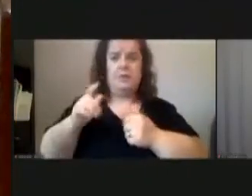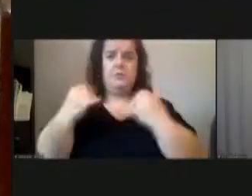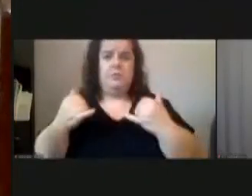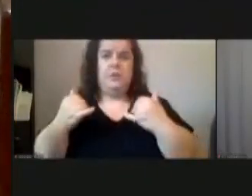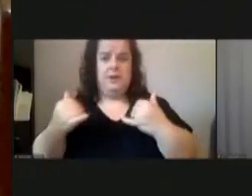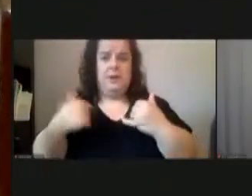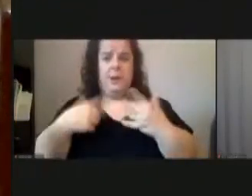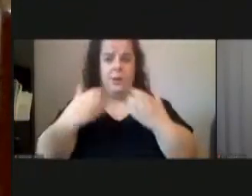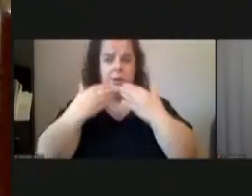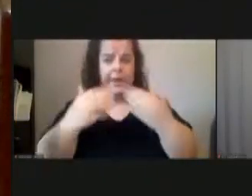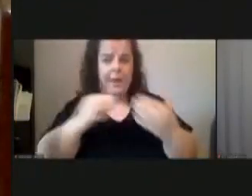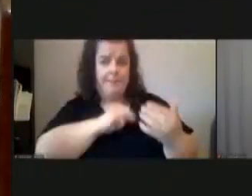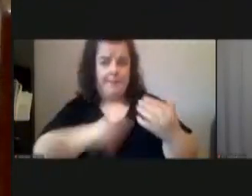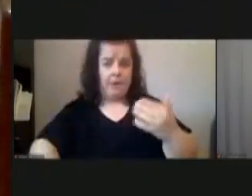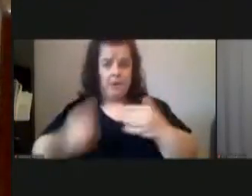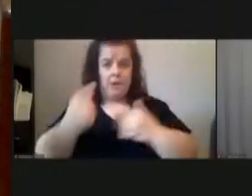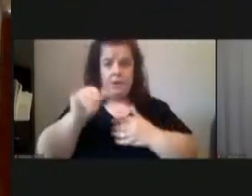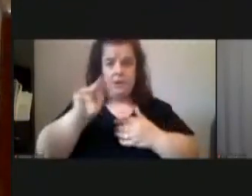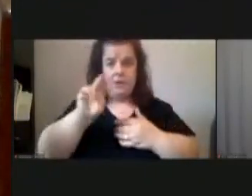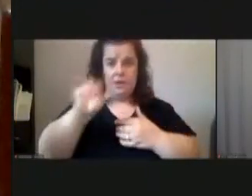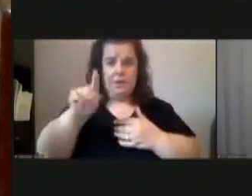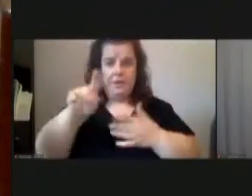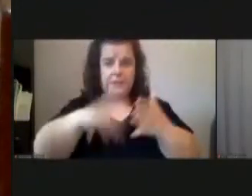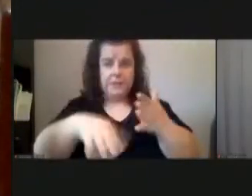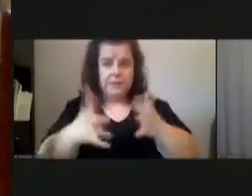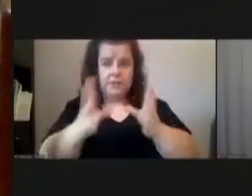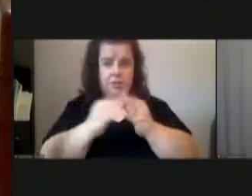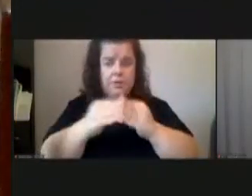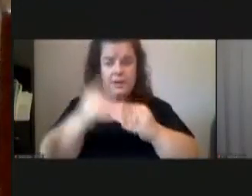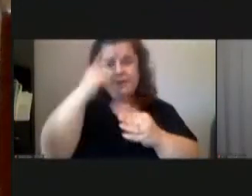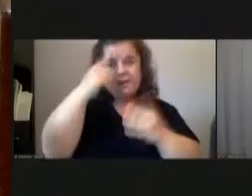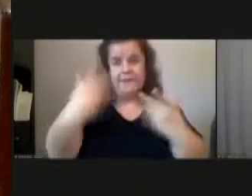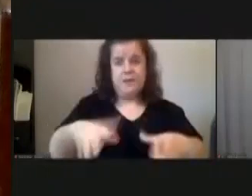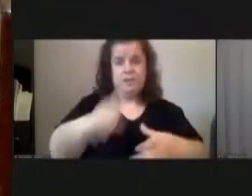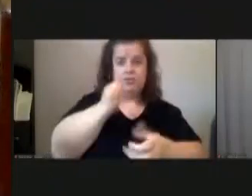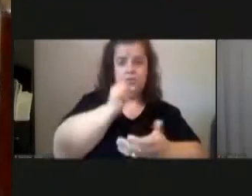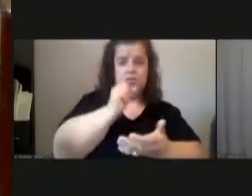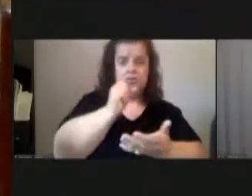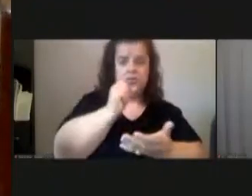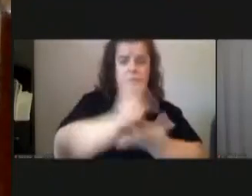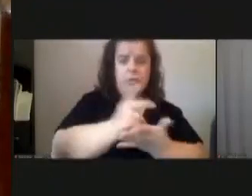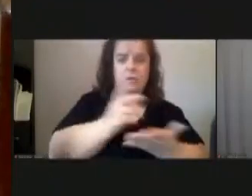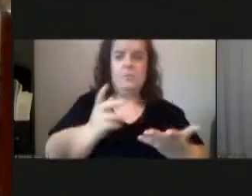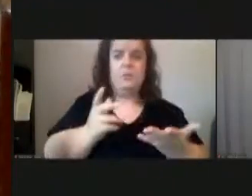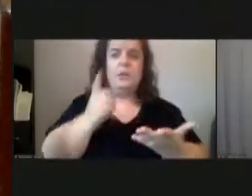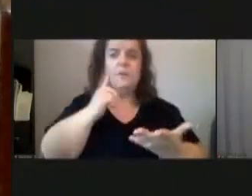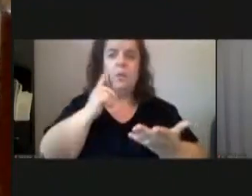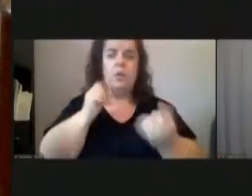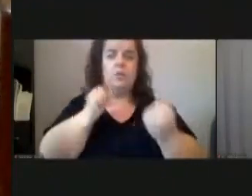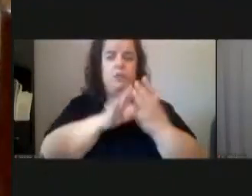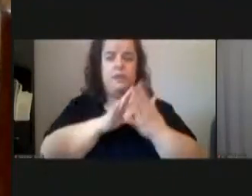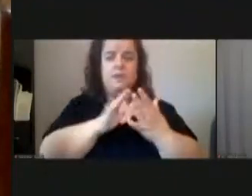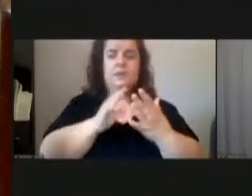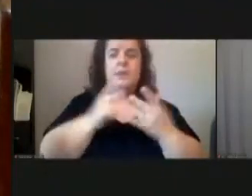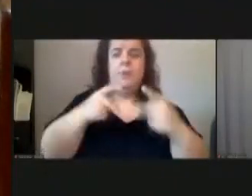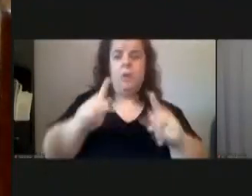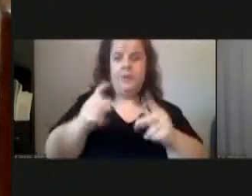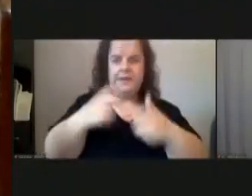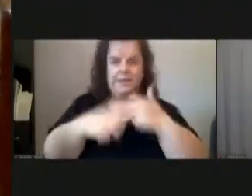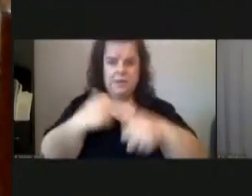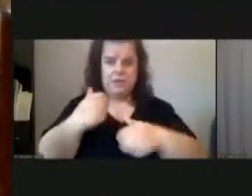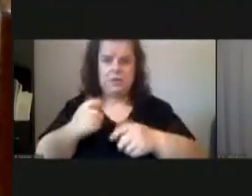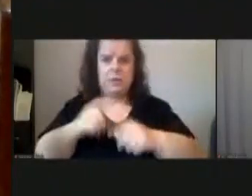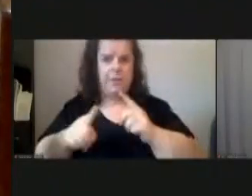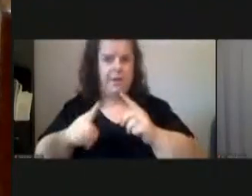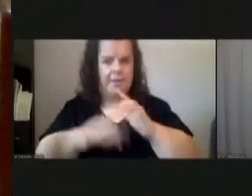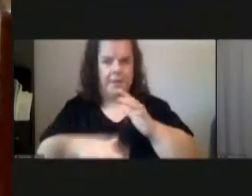mayor gainey's office uh they are scheduling a meeting i think we have it confirmed um to address their permitting issue but the bottom line is